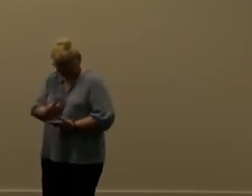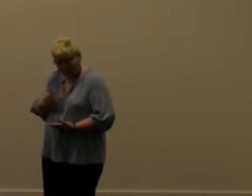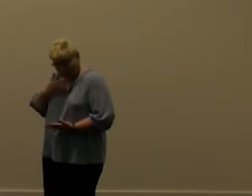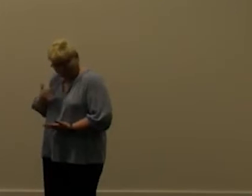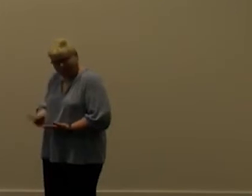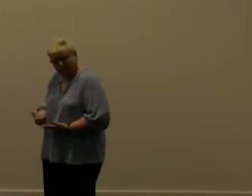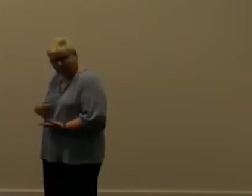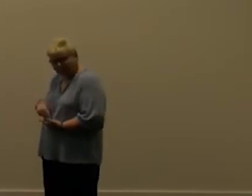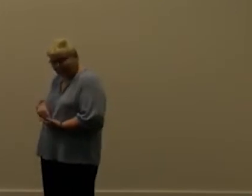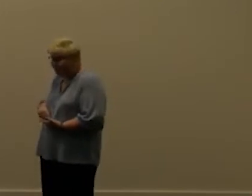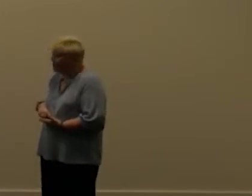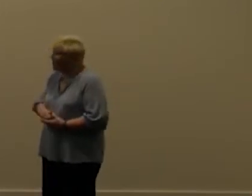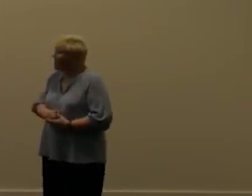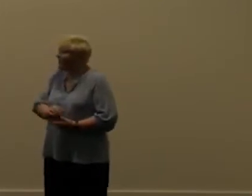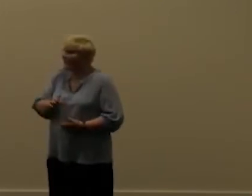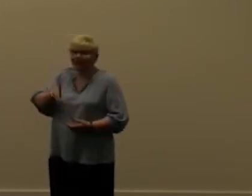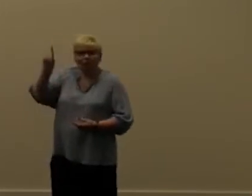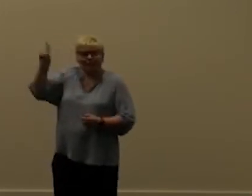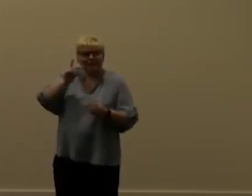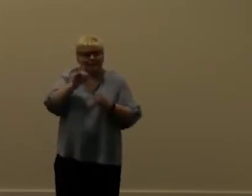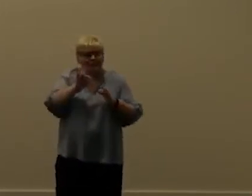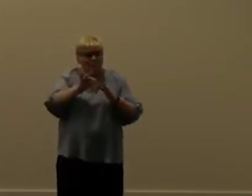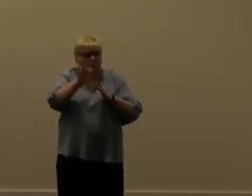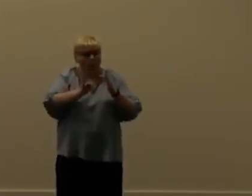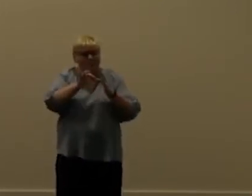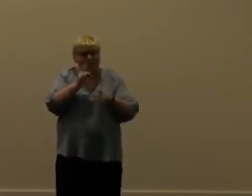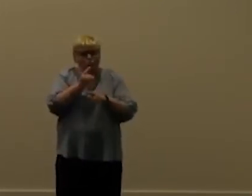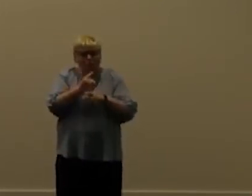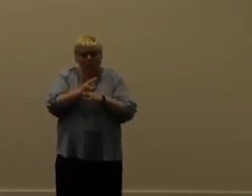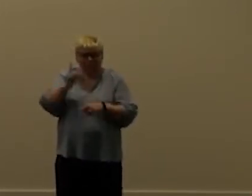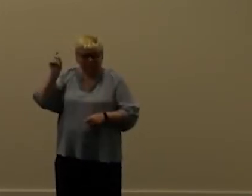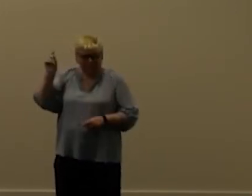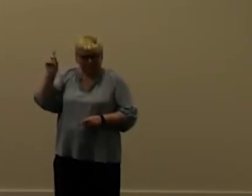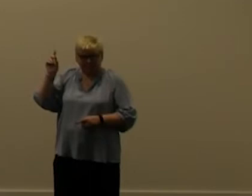this is this is the site where where they where they're talking about this um